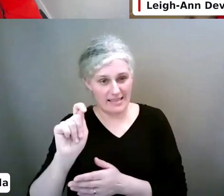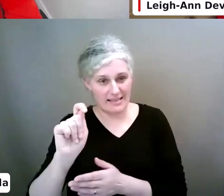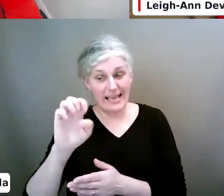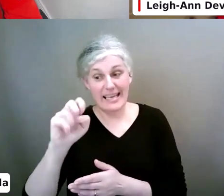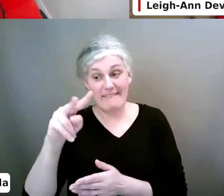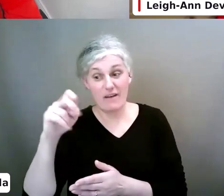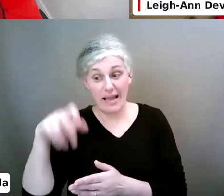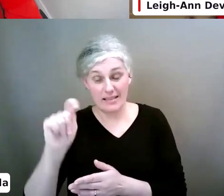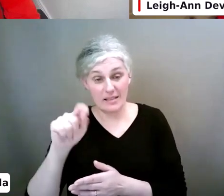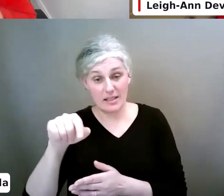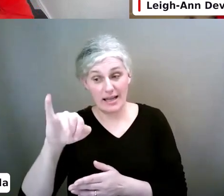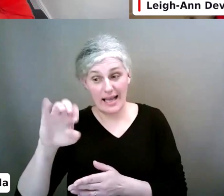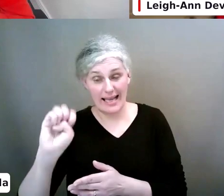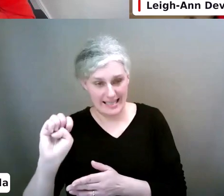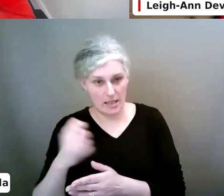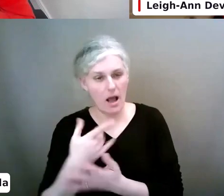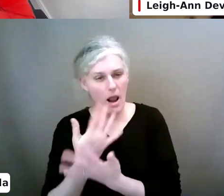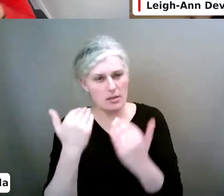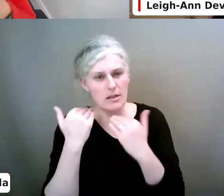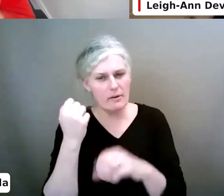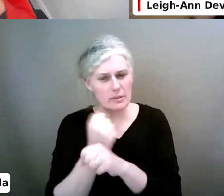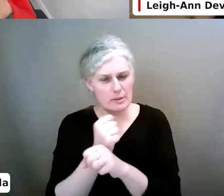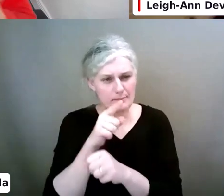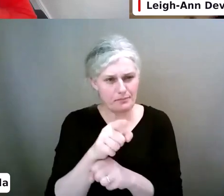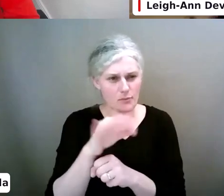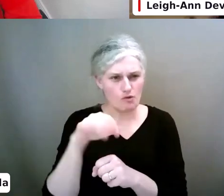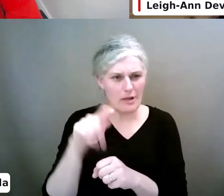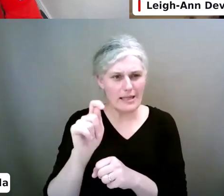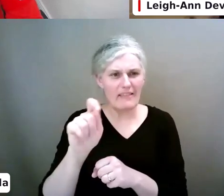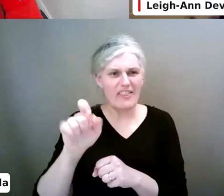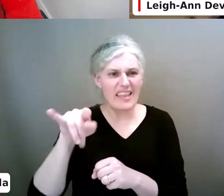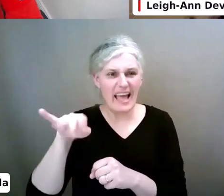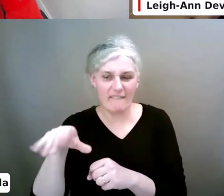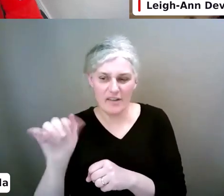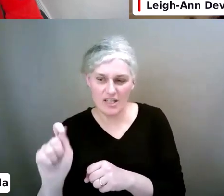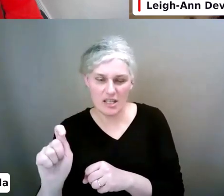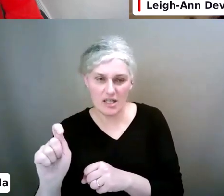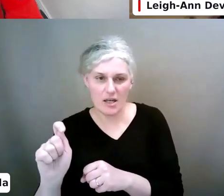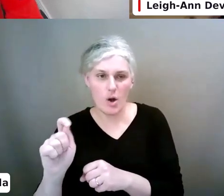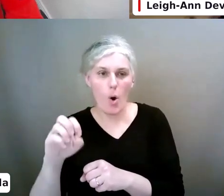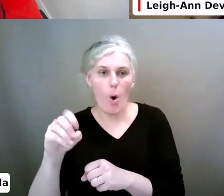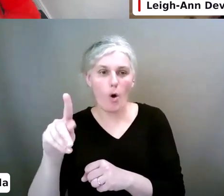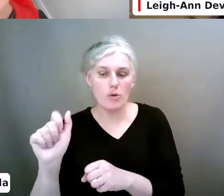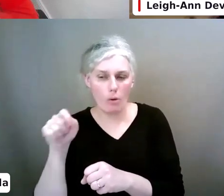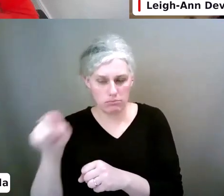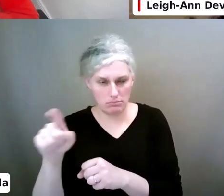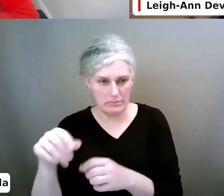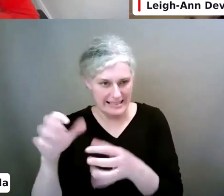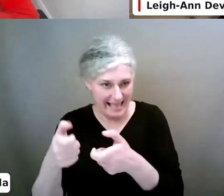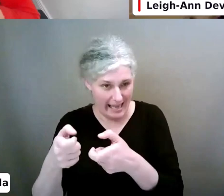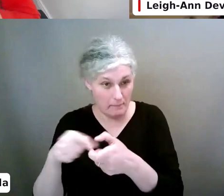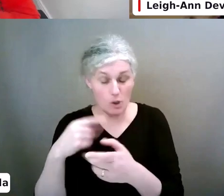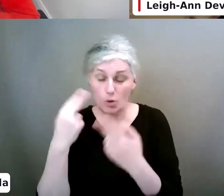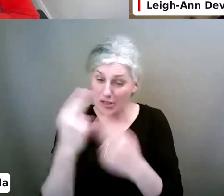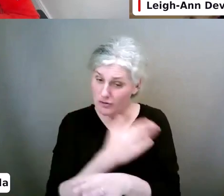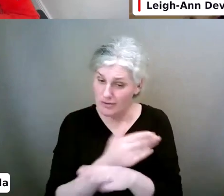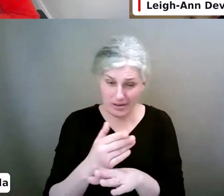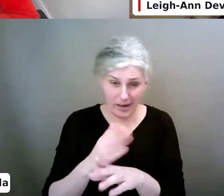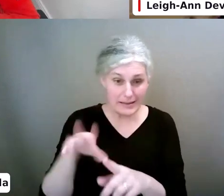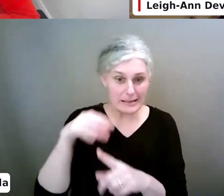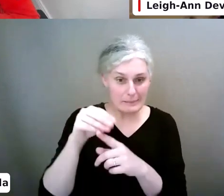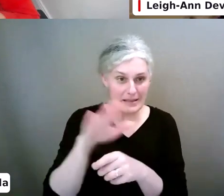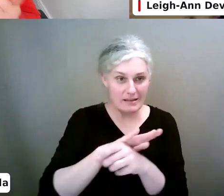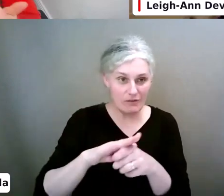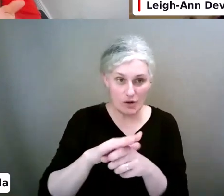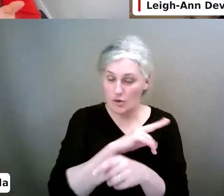gives a lot of information about Grand Theft Auto, Roblox and Fortnite and all of those. But, you know, you have to start somewhere. Definitely not Grand